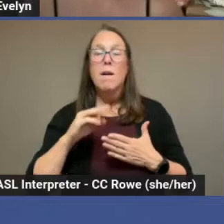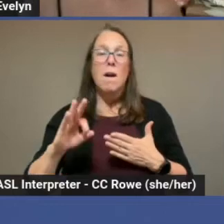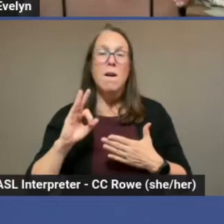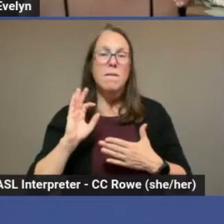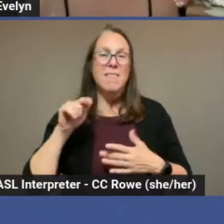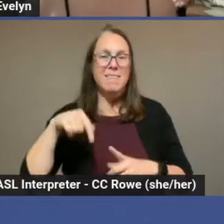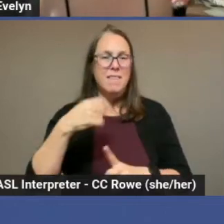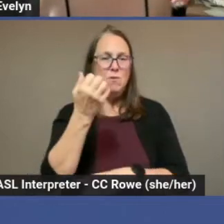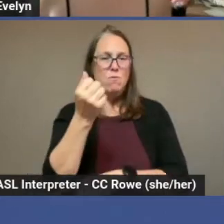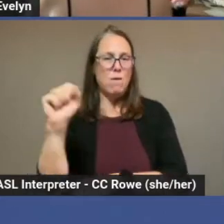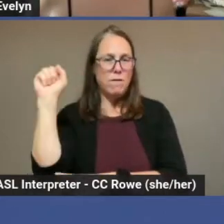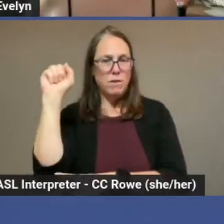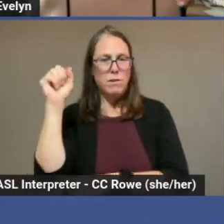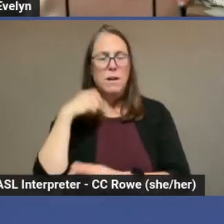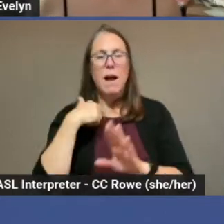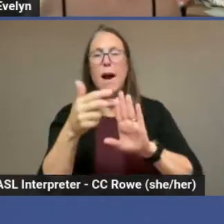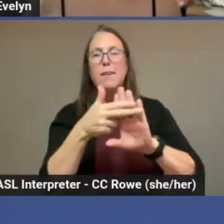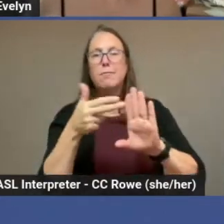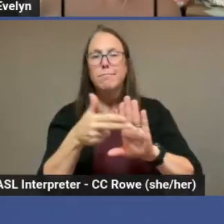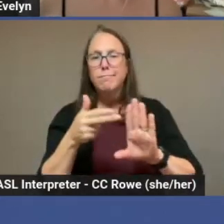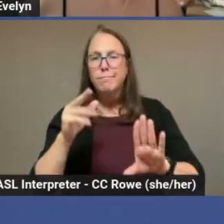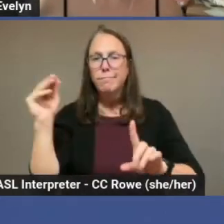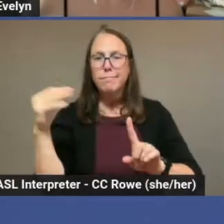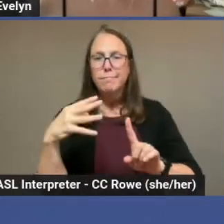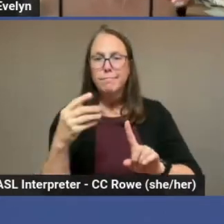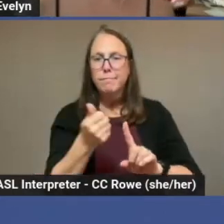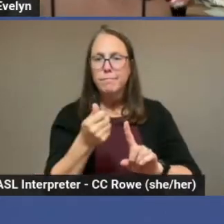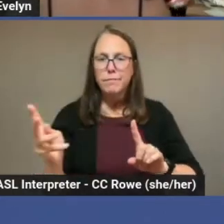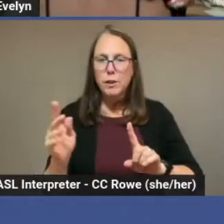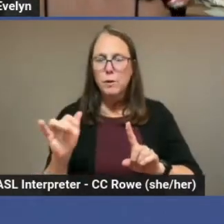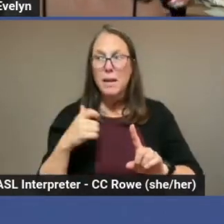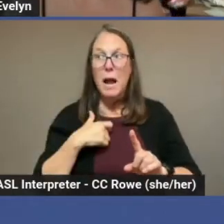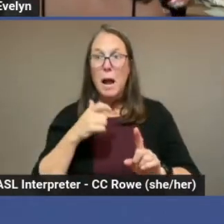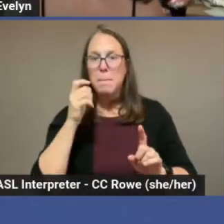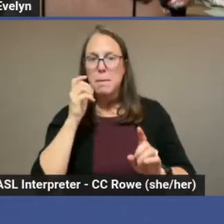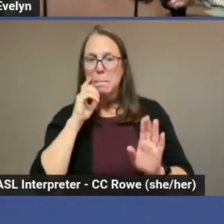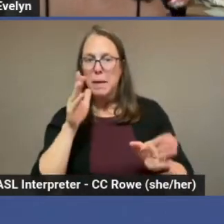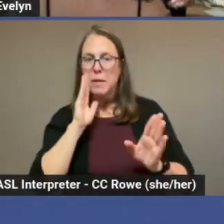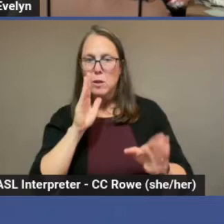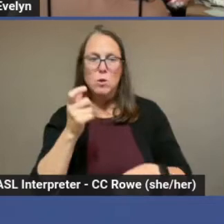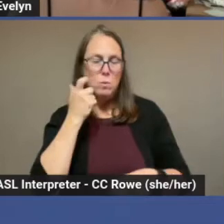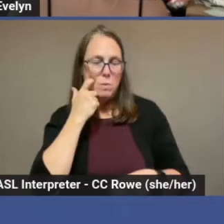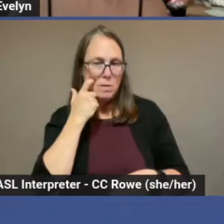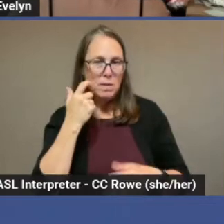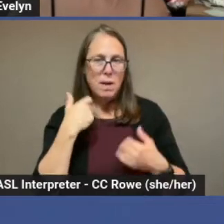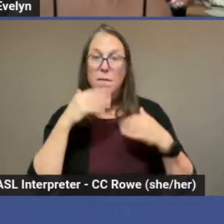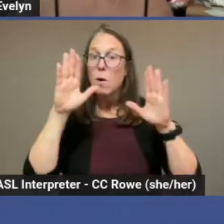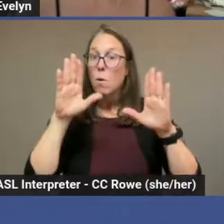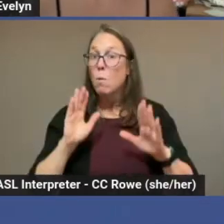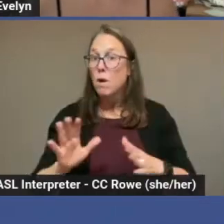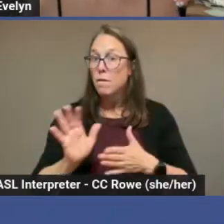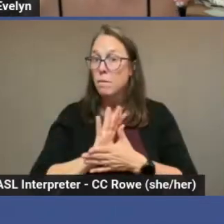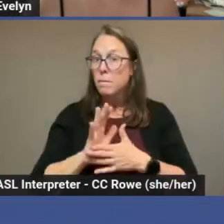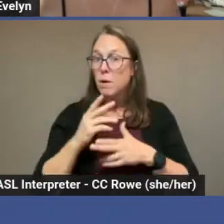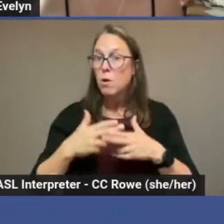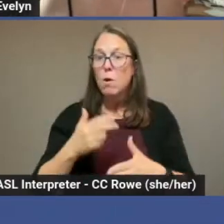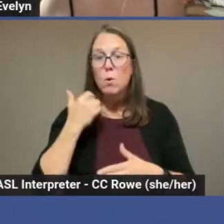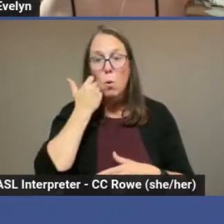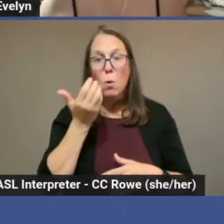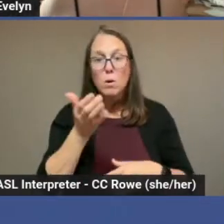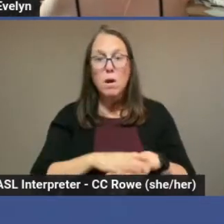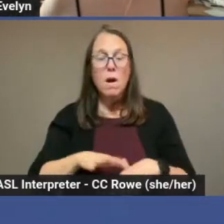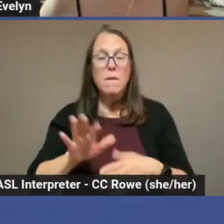I just highlighted a few that have been on my radar recently. There's a wonderful film called Whores on Film,